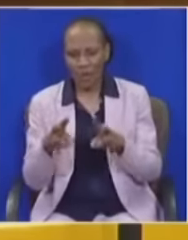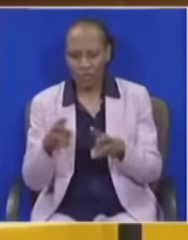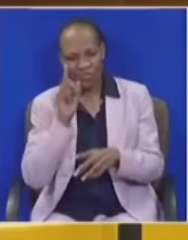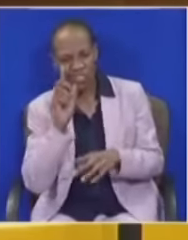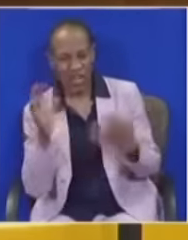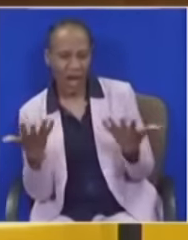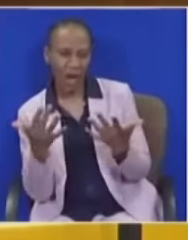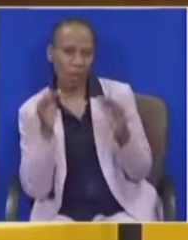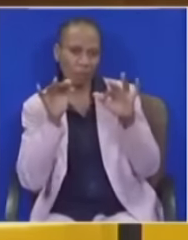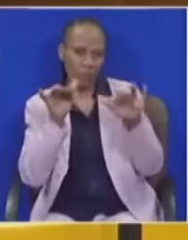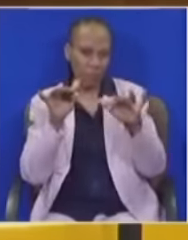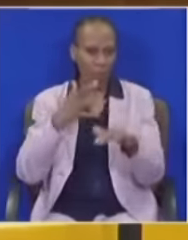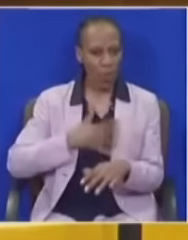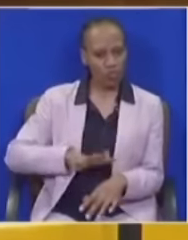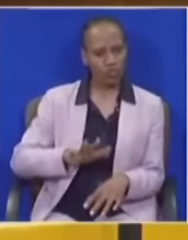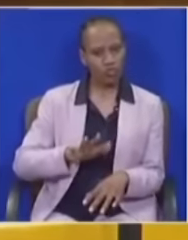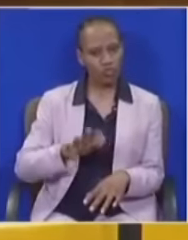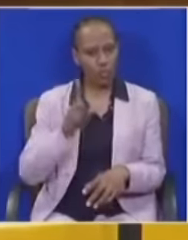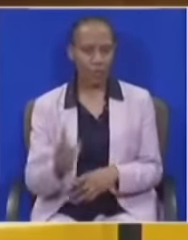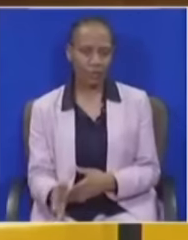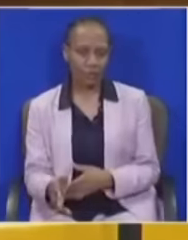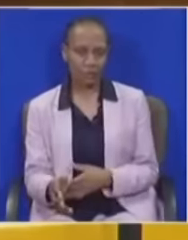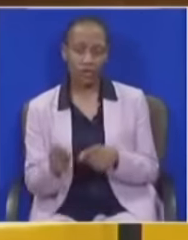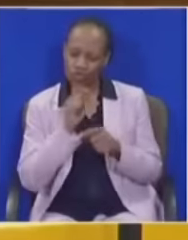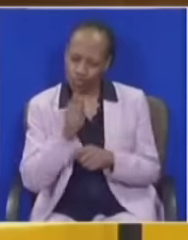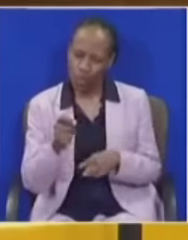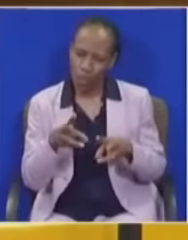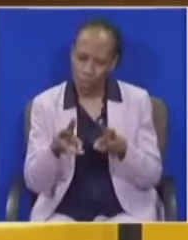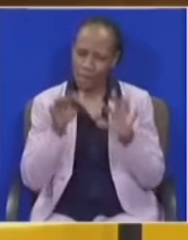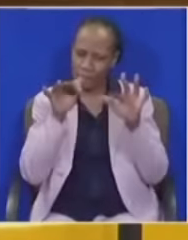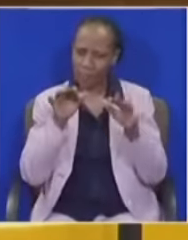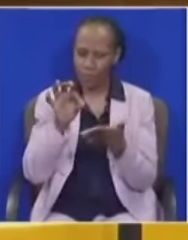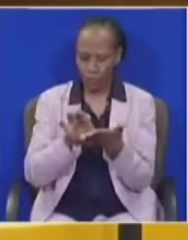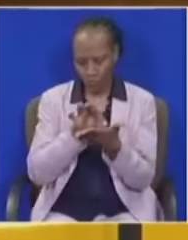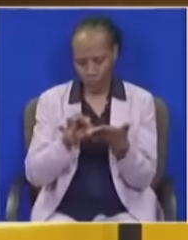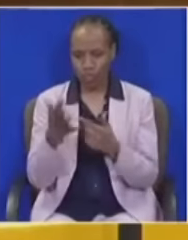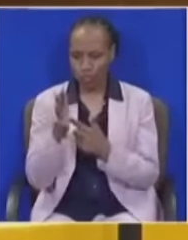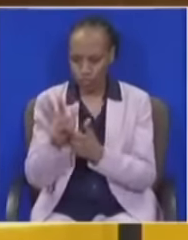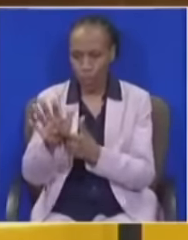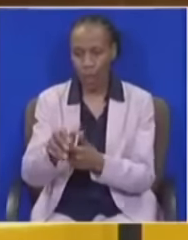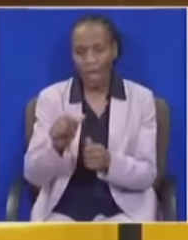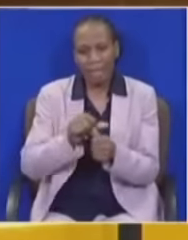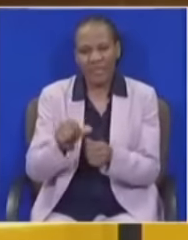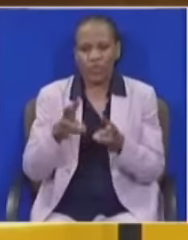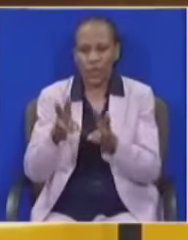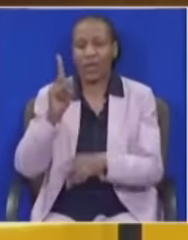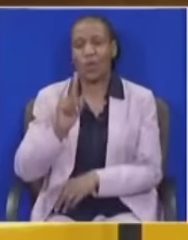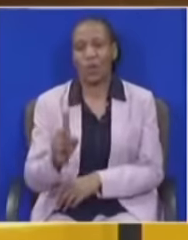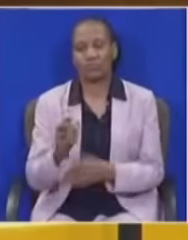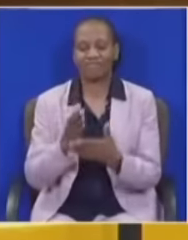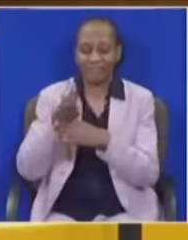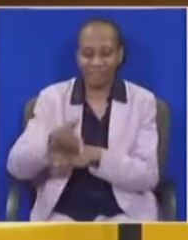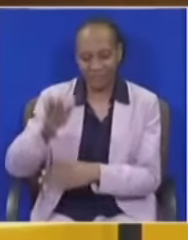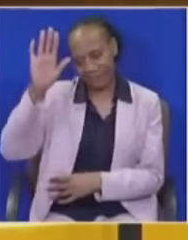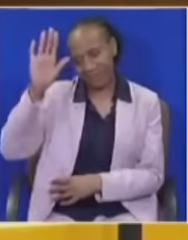It is the only way voters can truly express themselves directly on what is best. On the point of order,